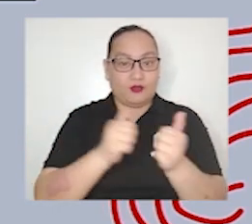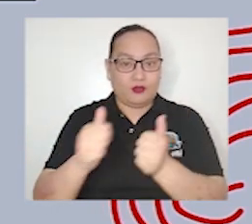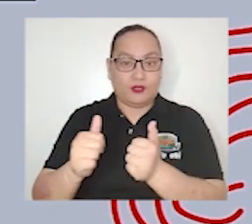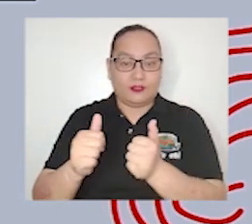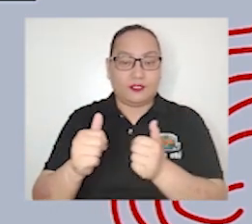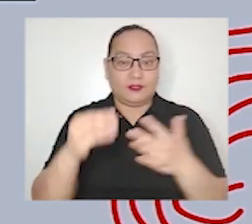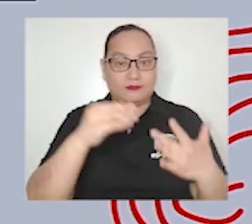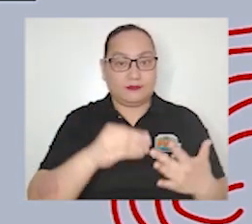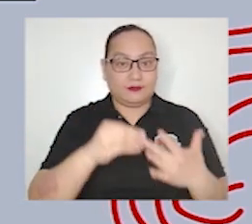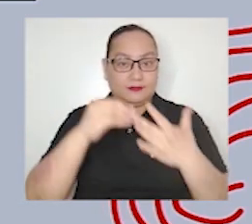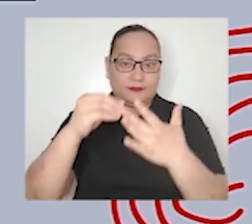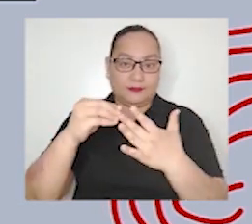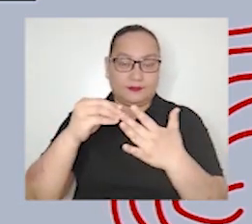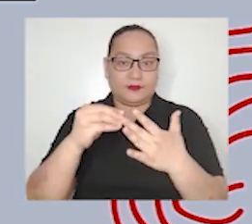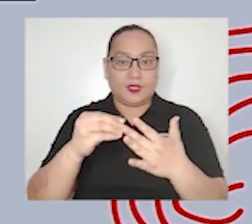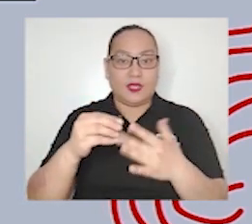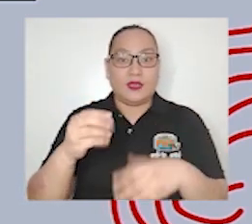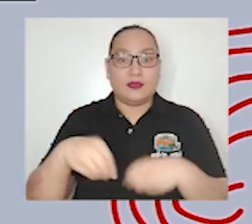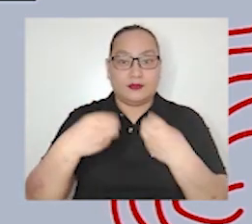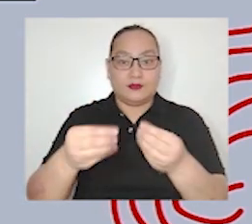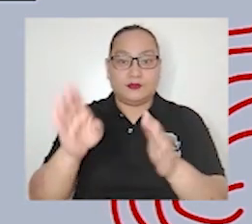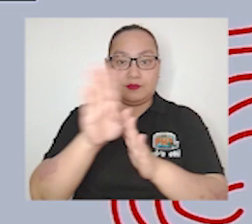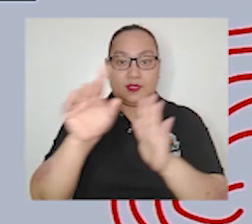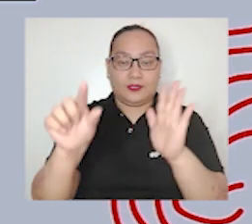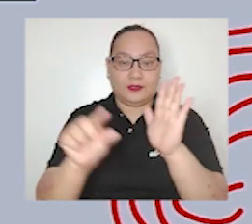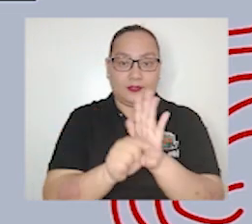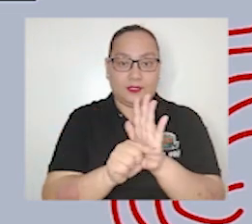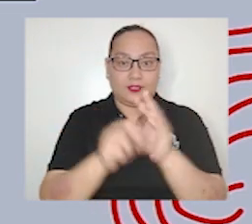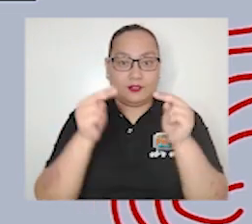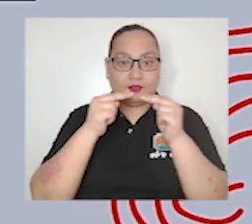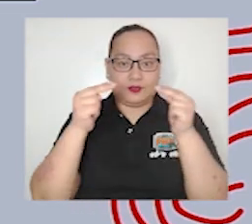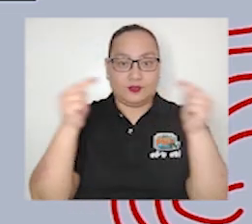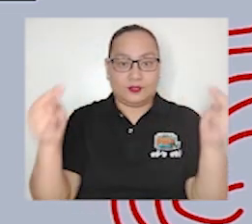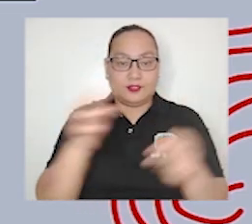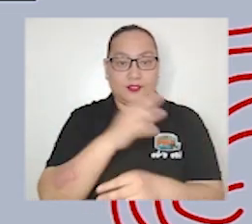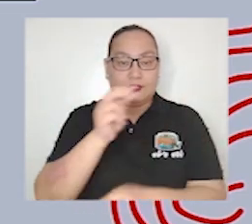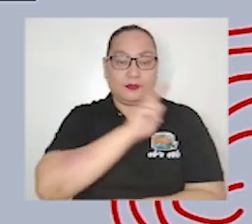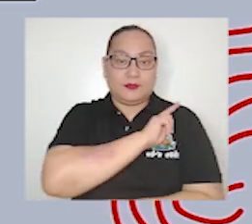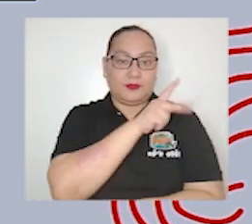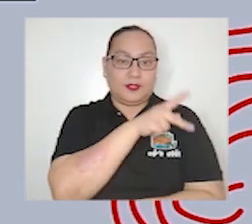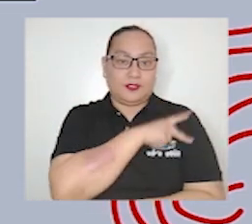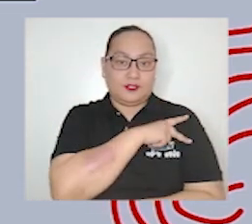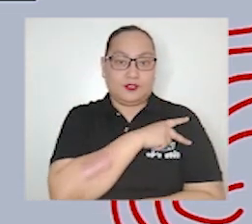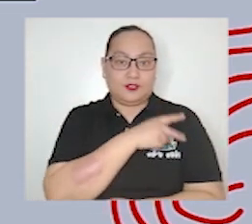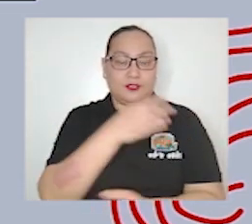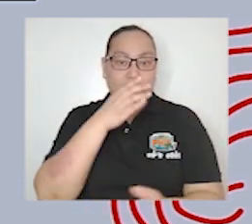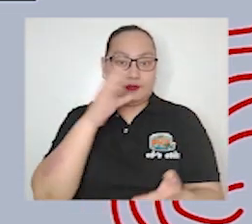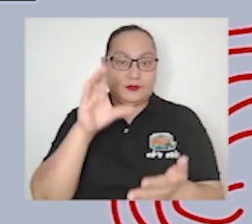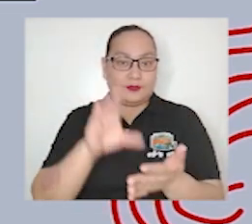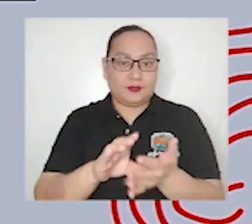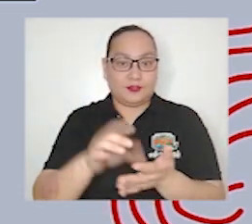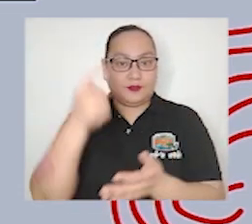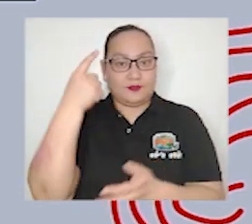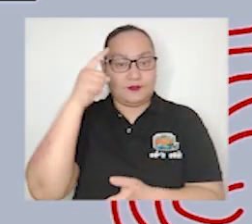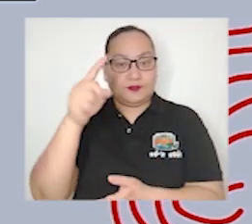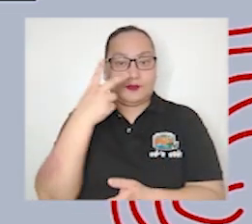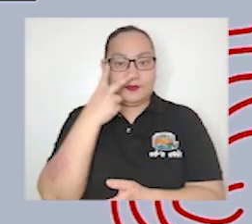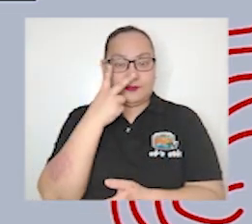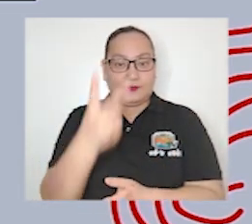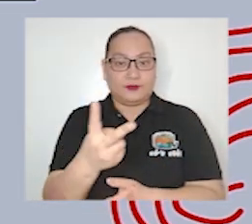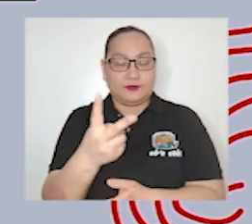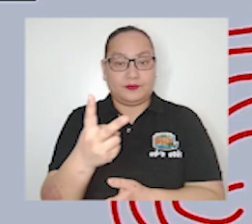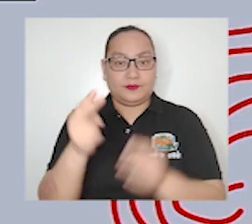giving background to the news producing personal commentary columns or reviews ensuring